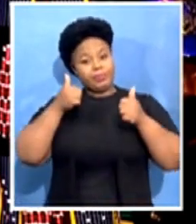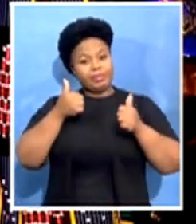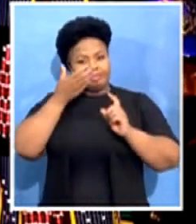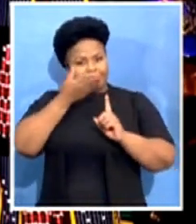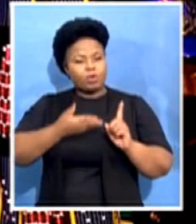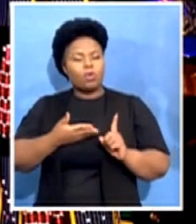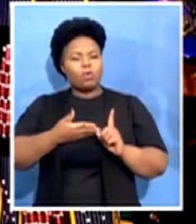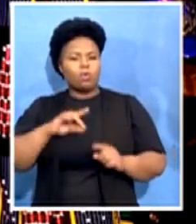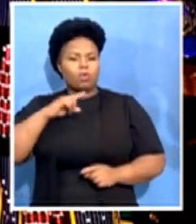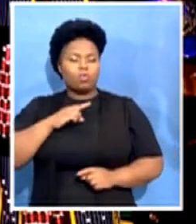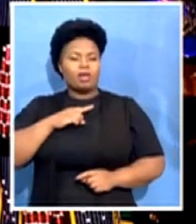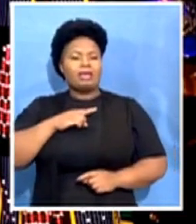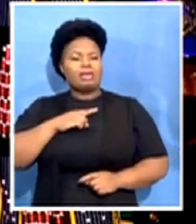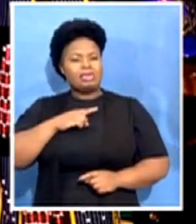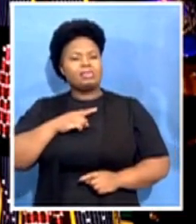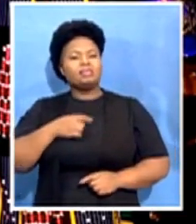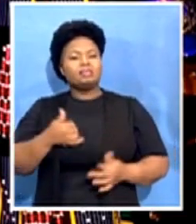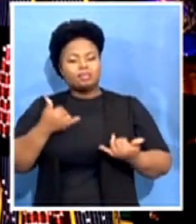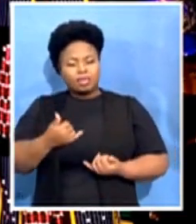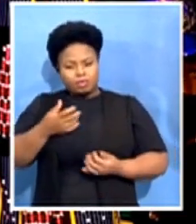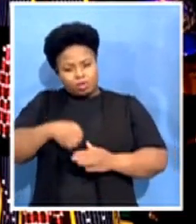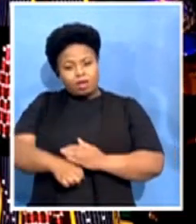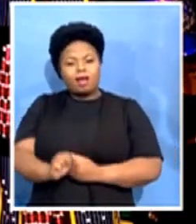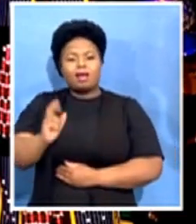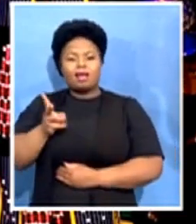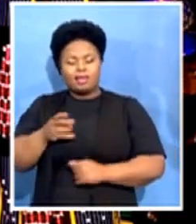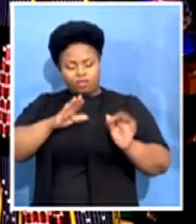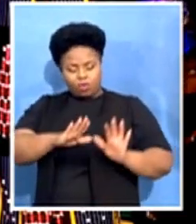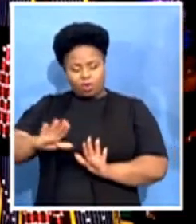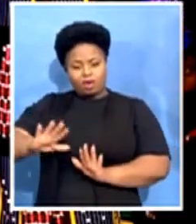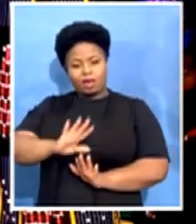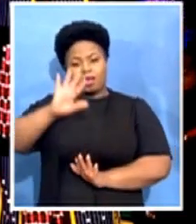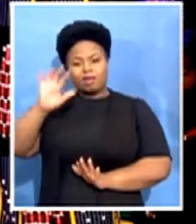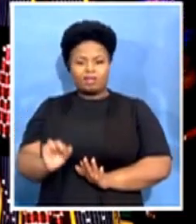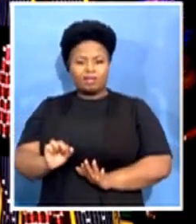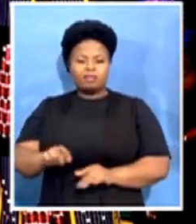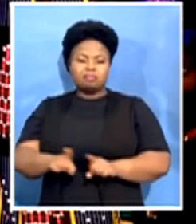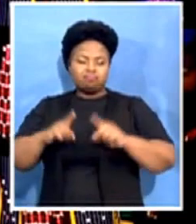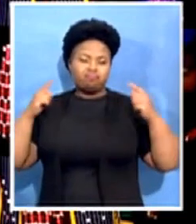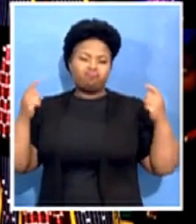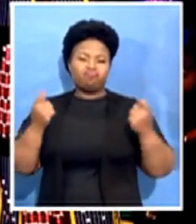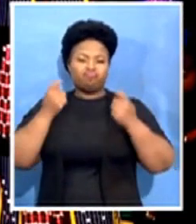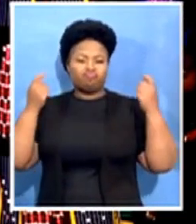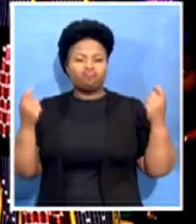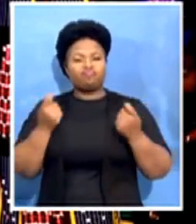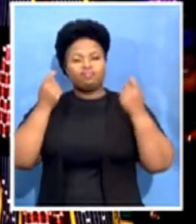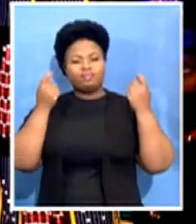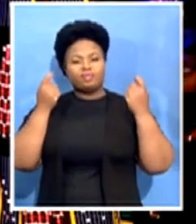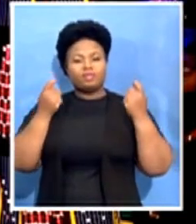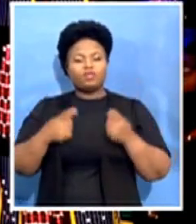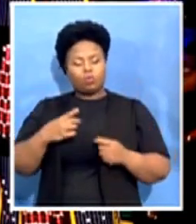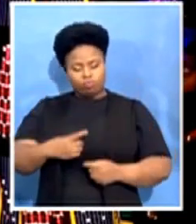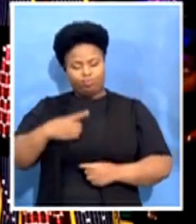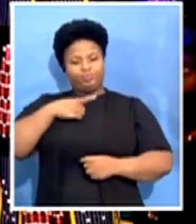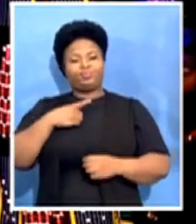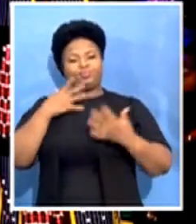the rebirth of our continent and the celebration of our dignity through our cultural heritage.